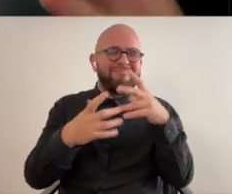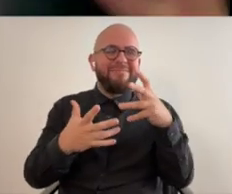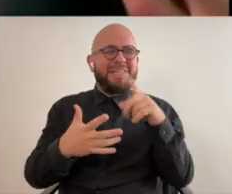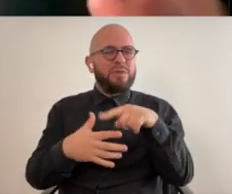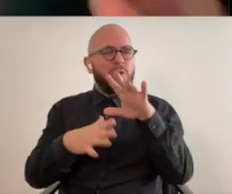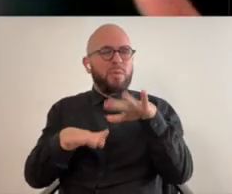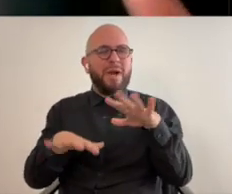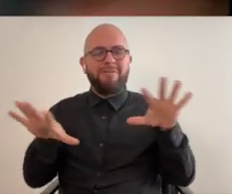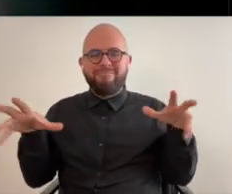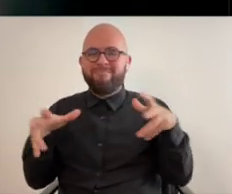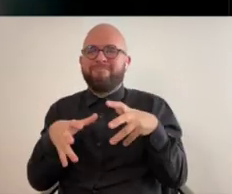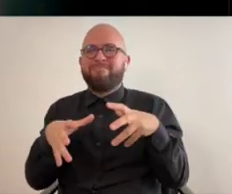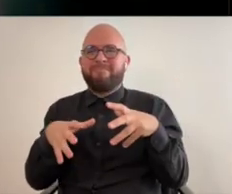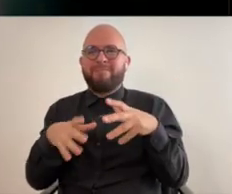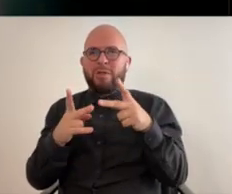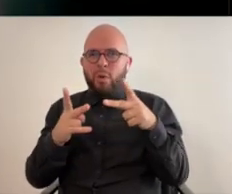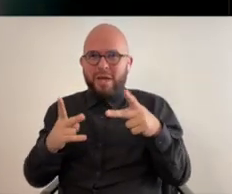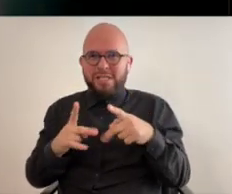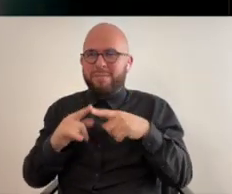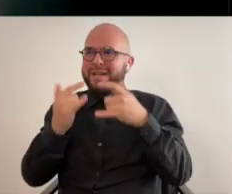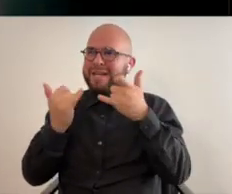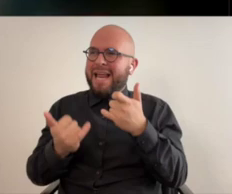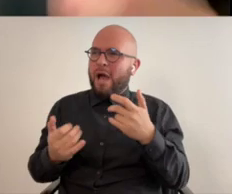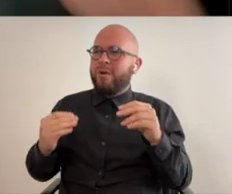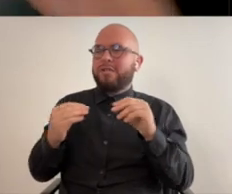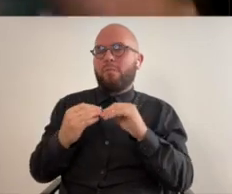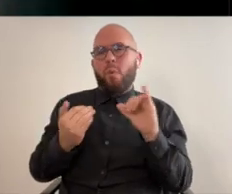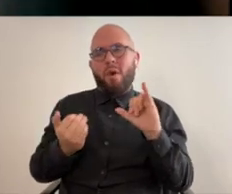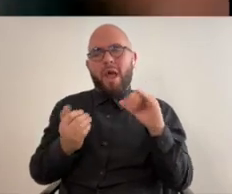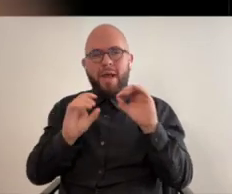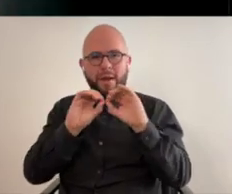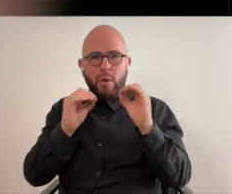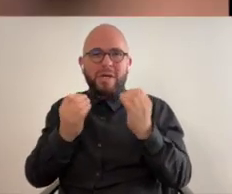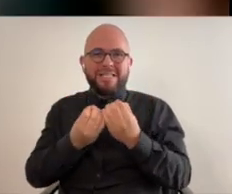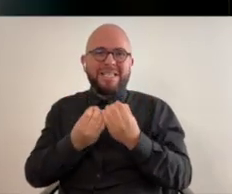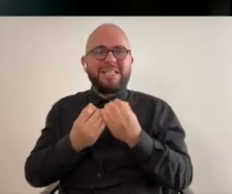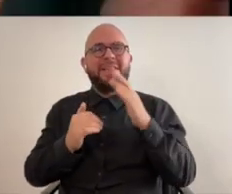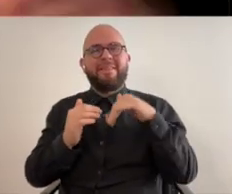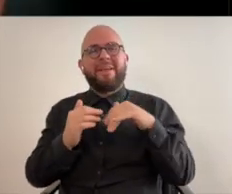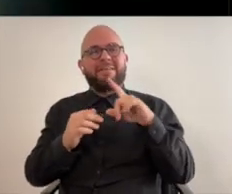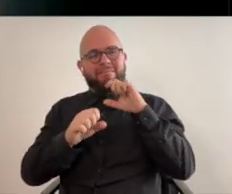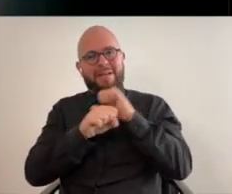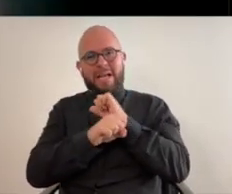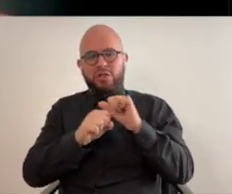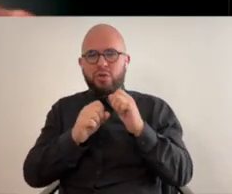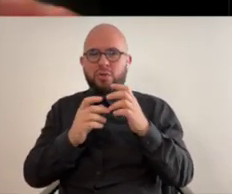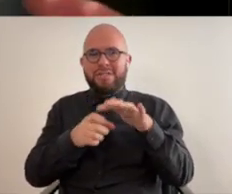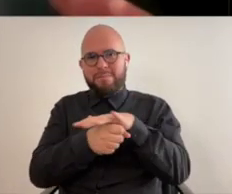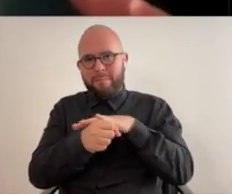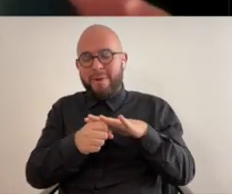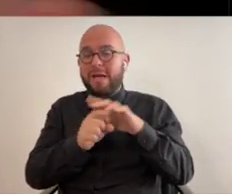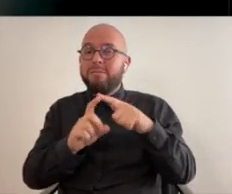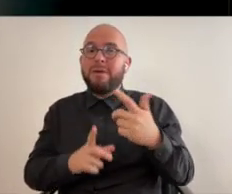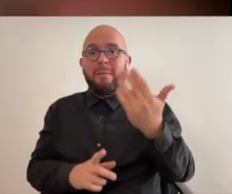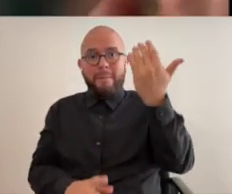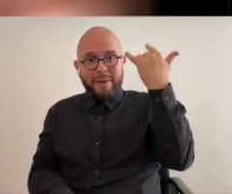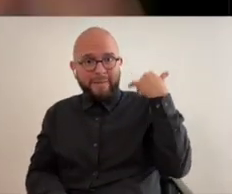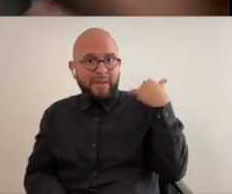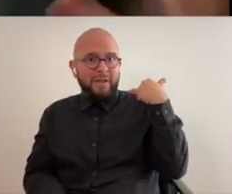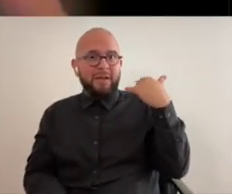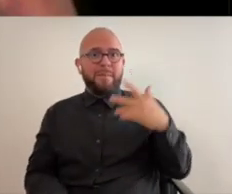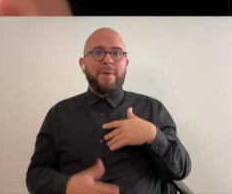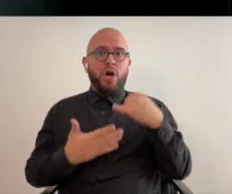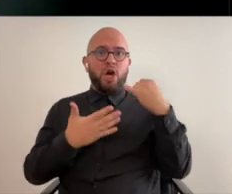was a kind of community gathering location now they've transitioned just to be more of an organization